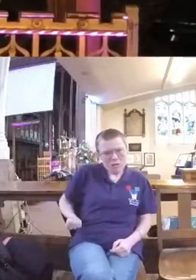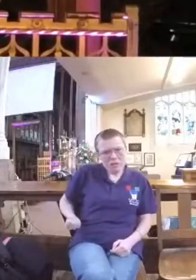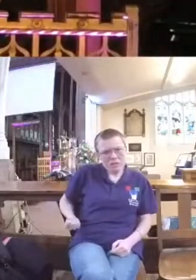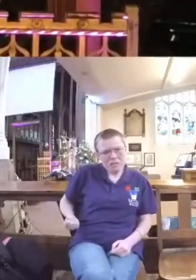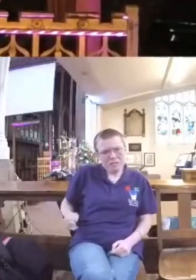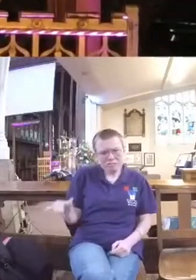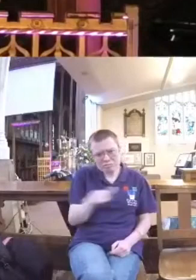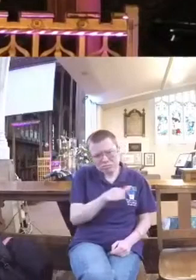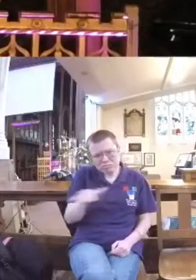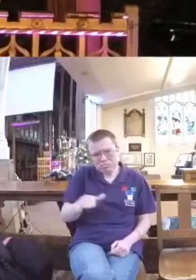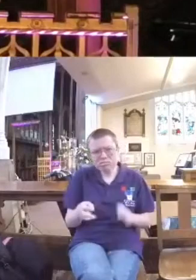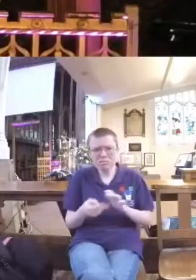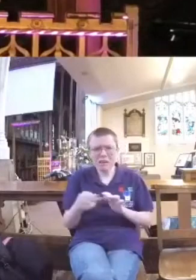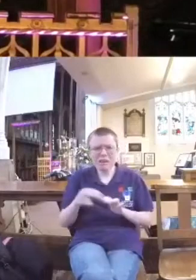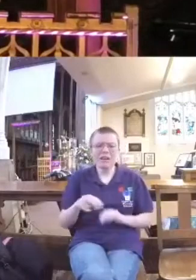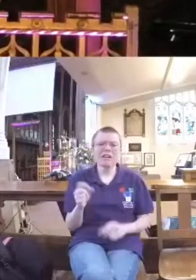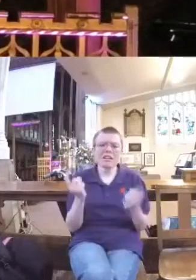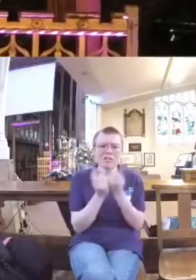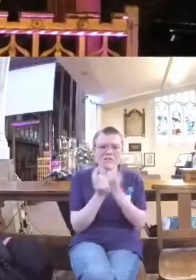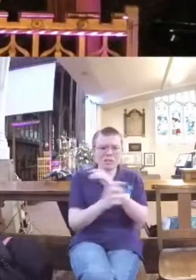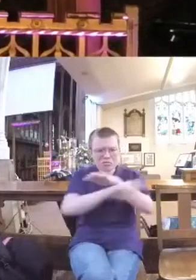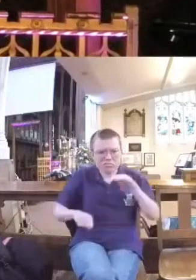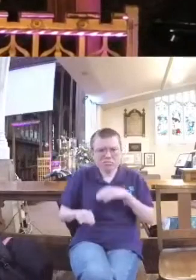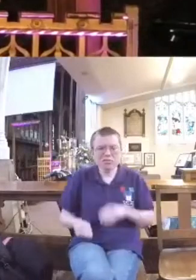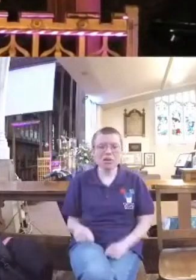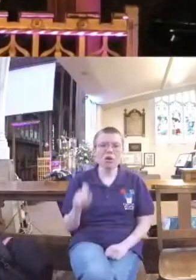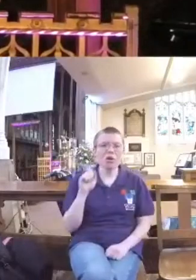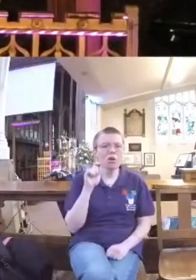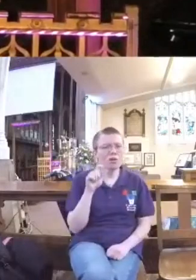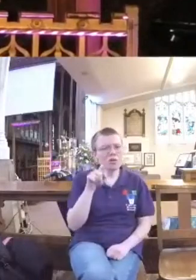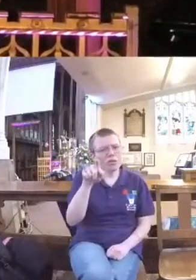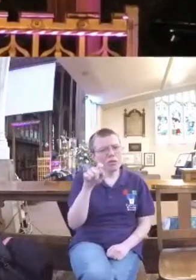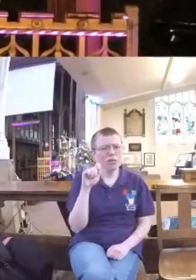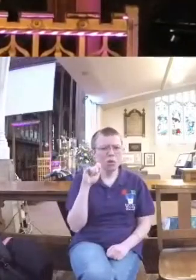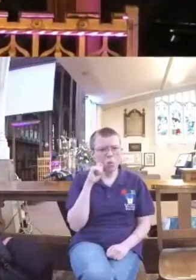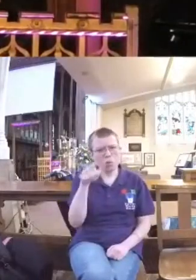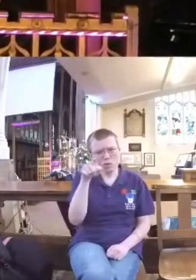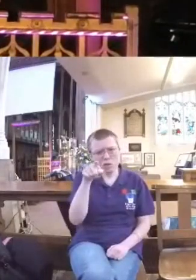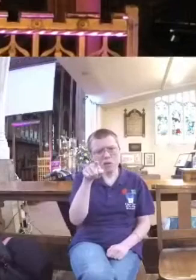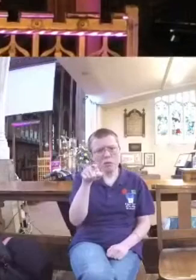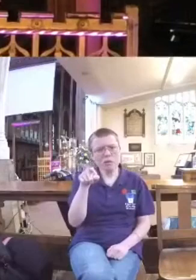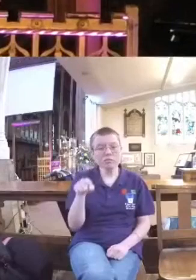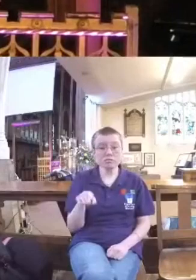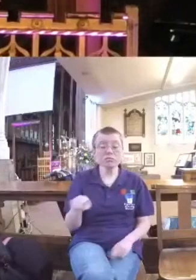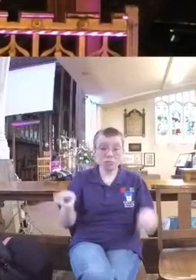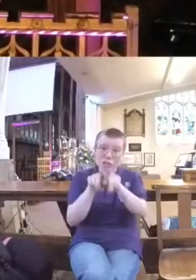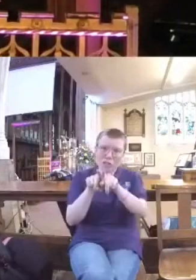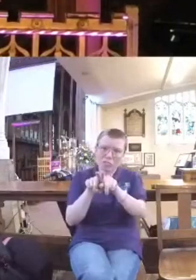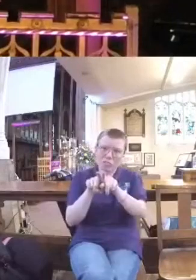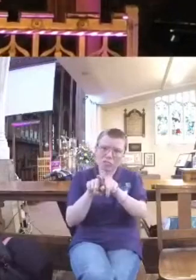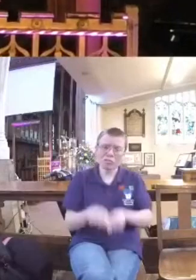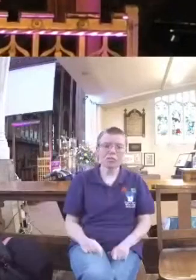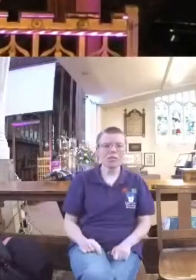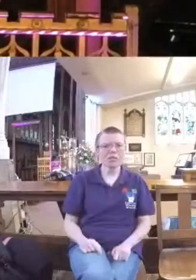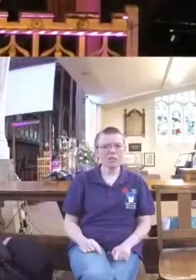If something was to be taken away from you, would you still be you? Would God's